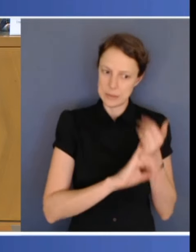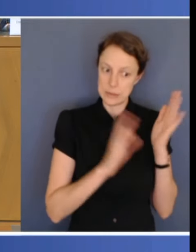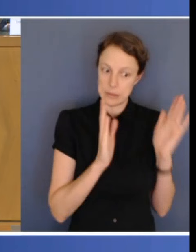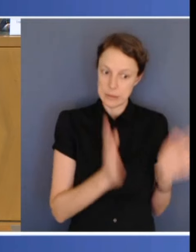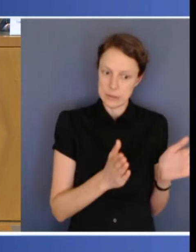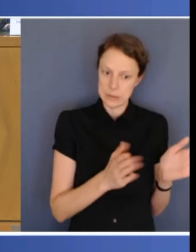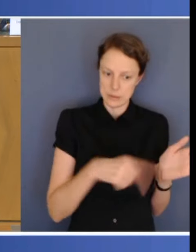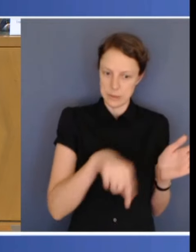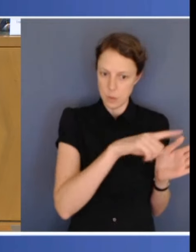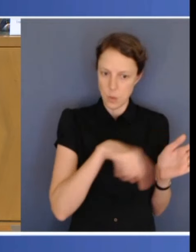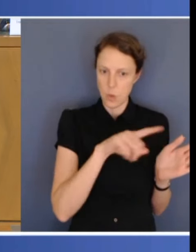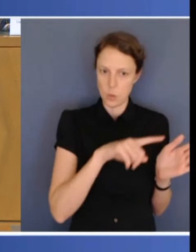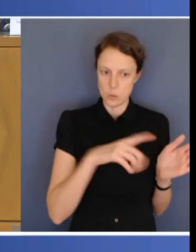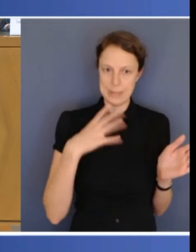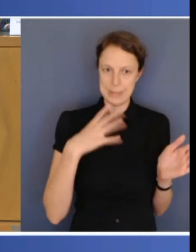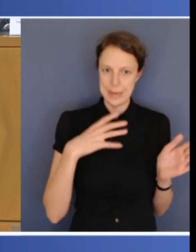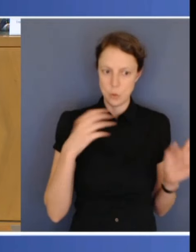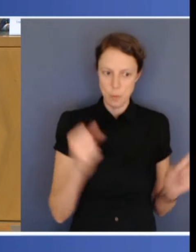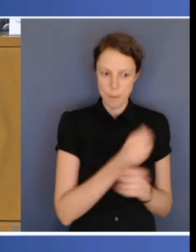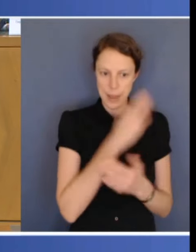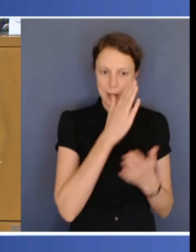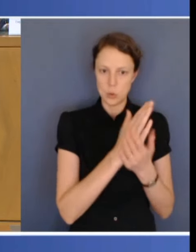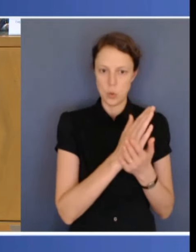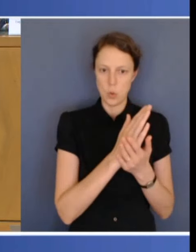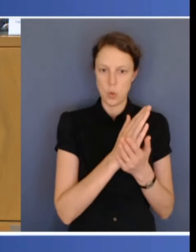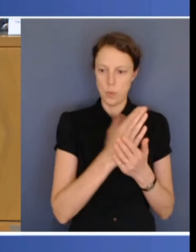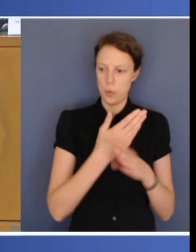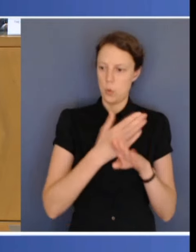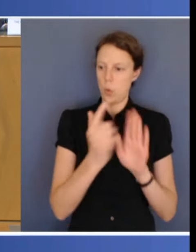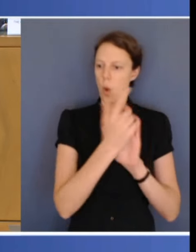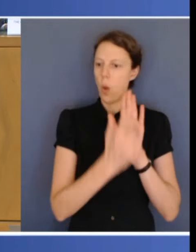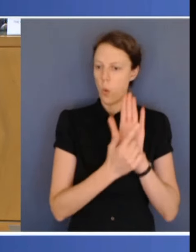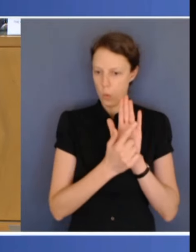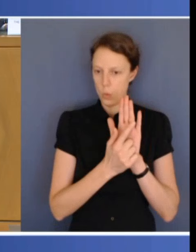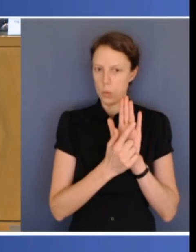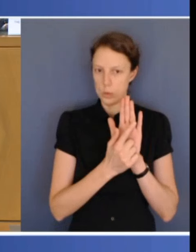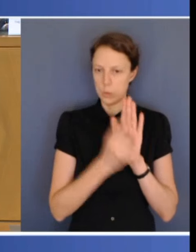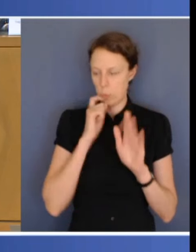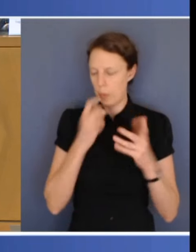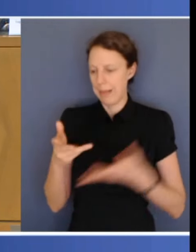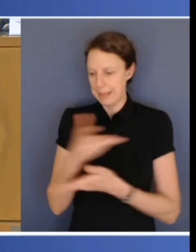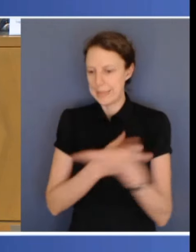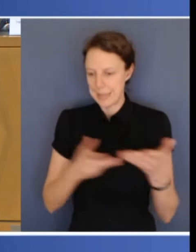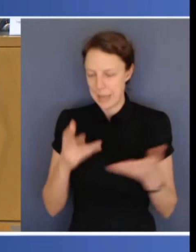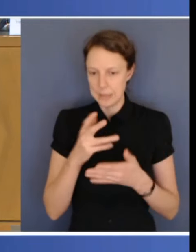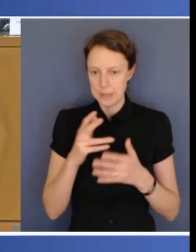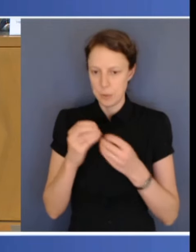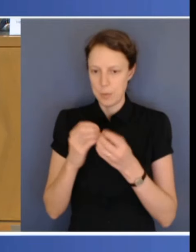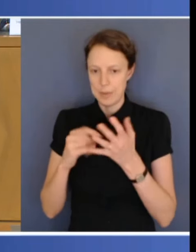the legislation that we introduce, that we'll have discussions with states and territories is about